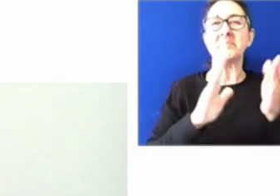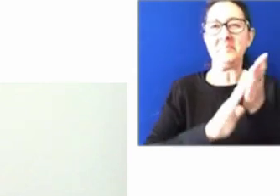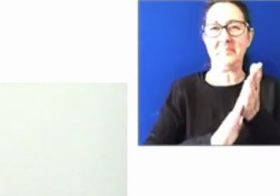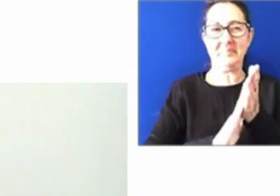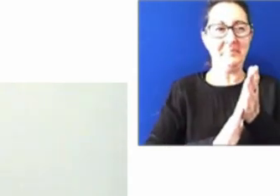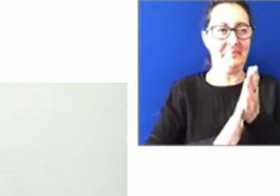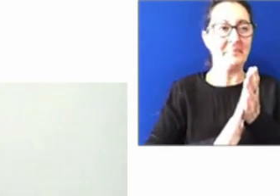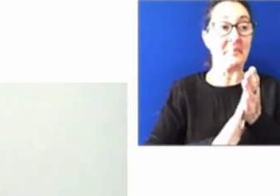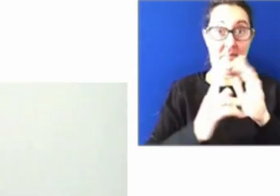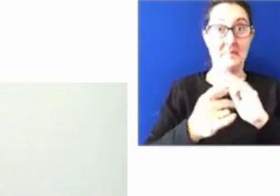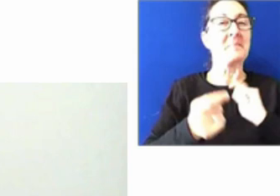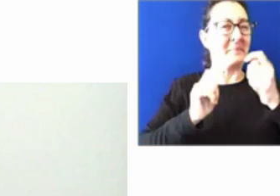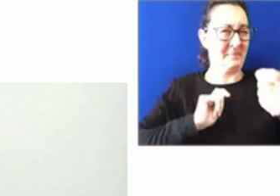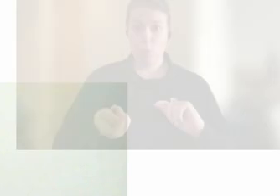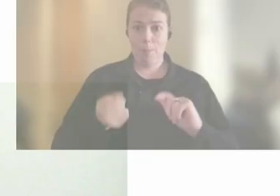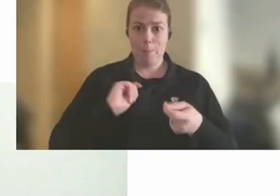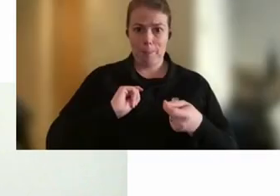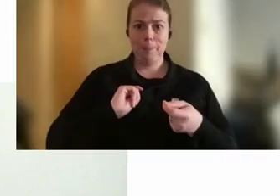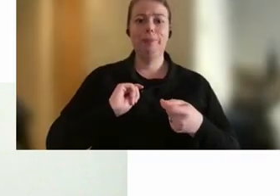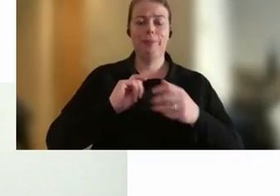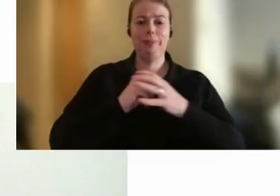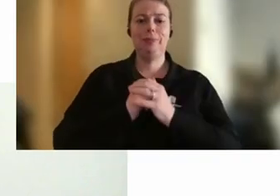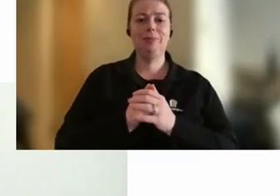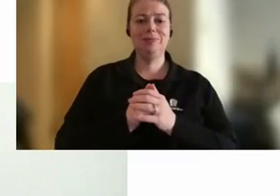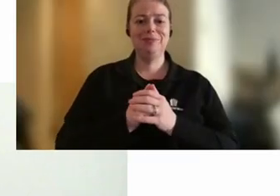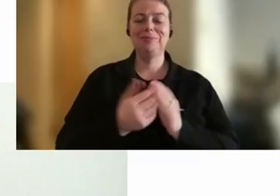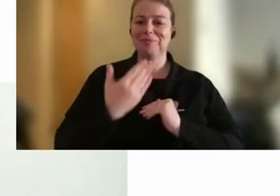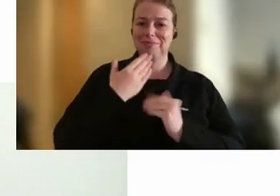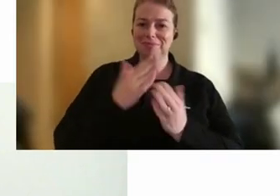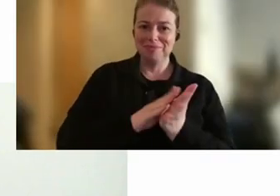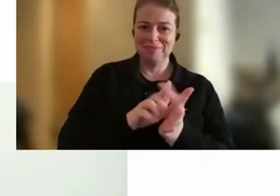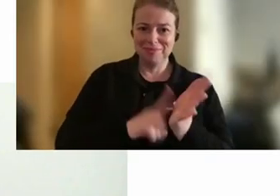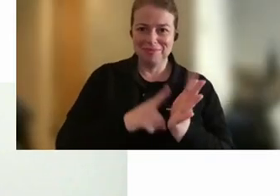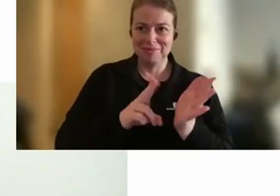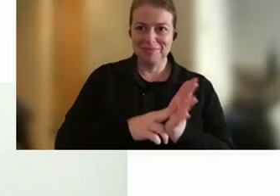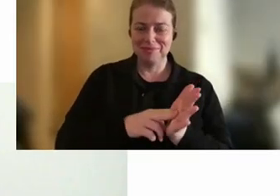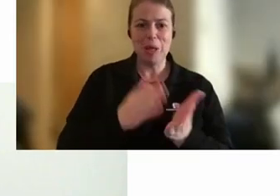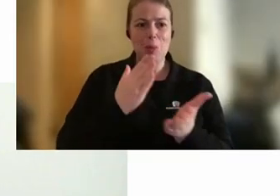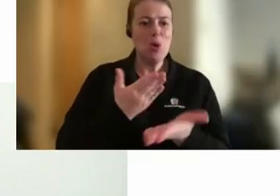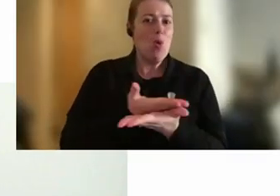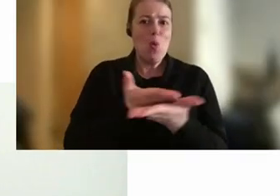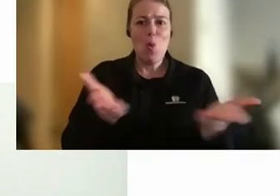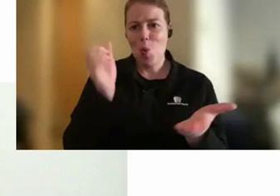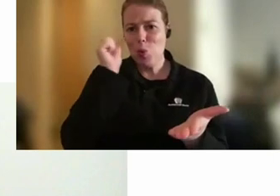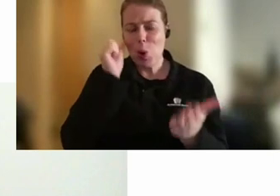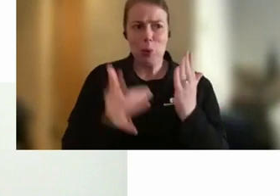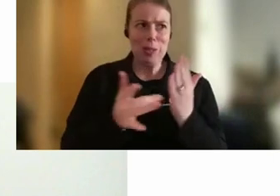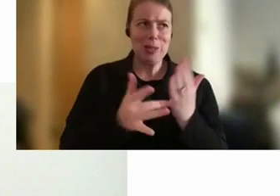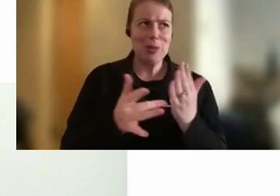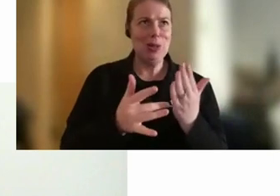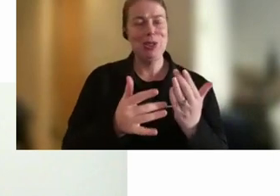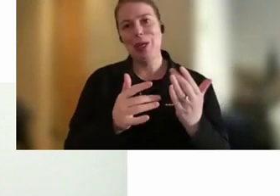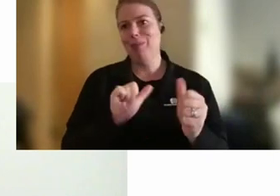Awesome. Thanks, Helen. And yes, I'm sure everybody's aware of how wonderful technology can be and the bigger the invent,